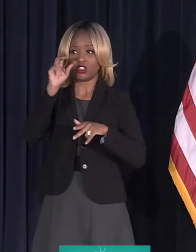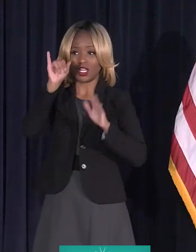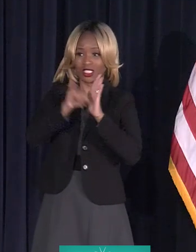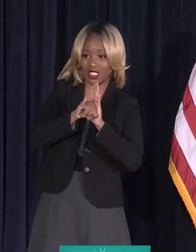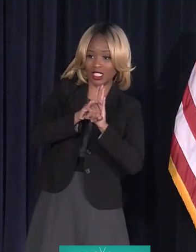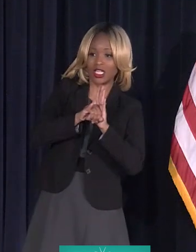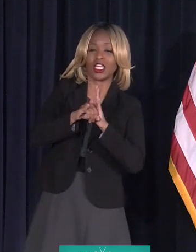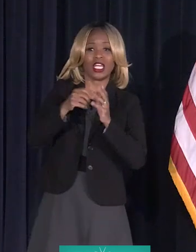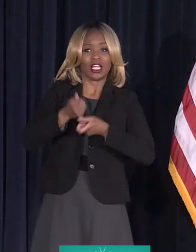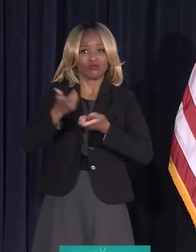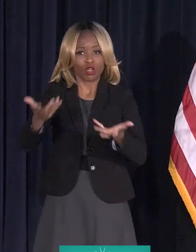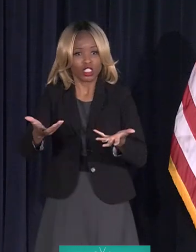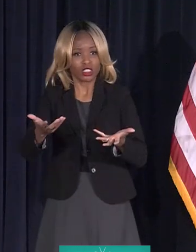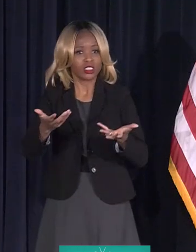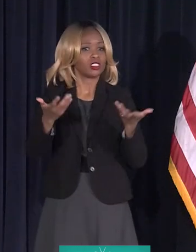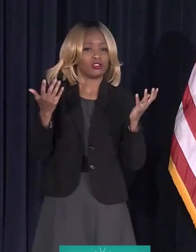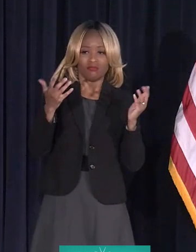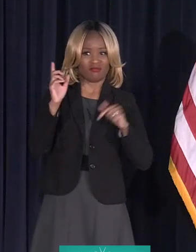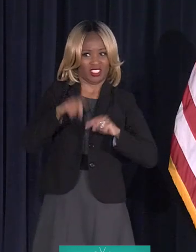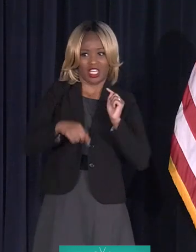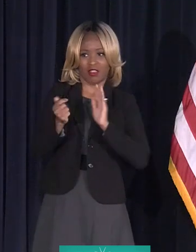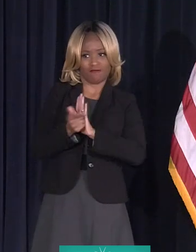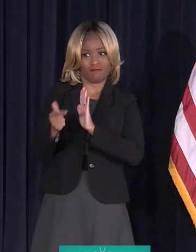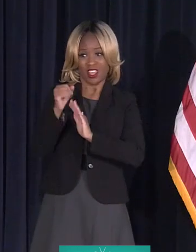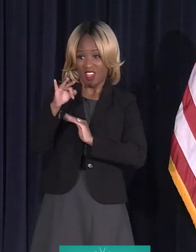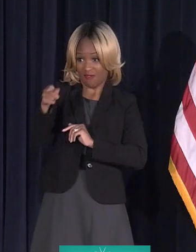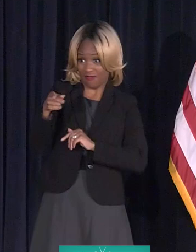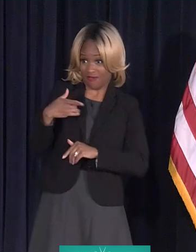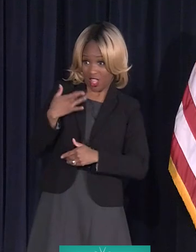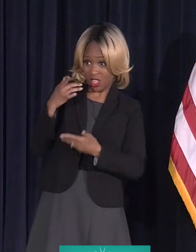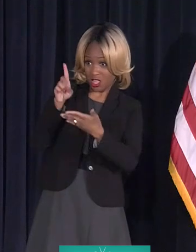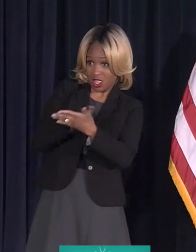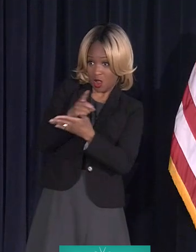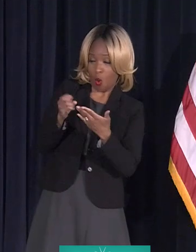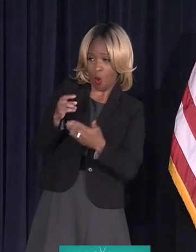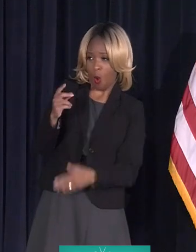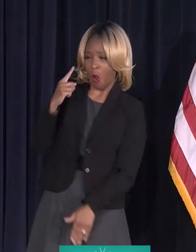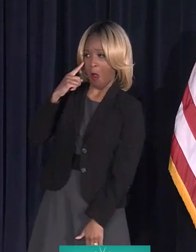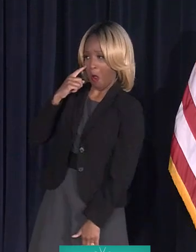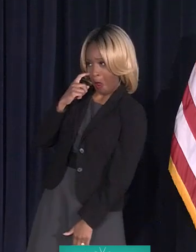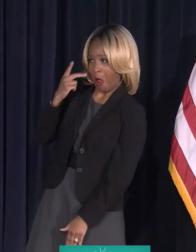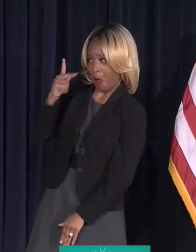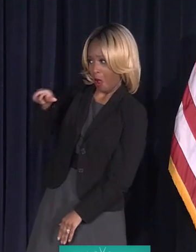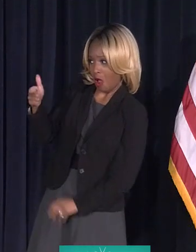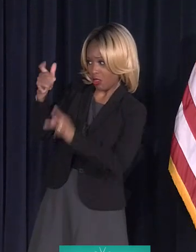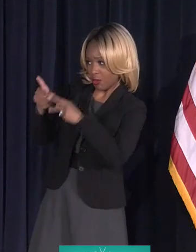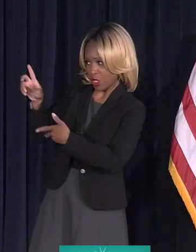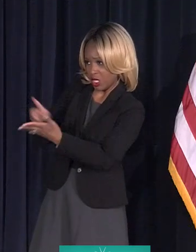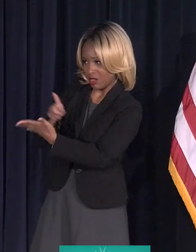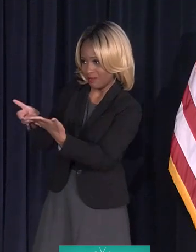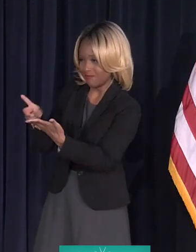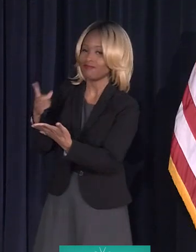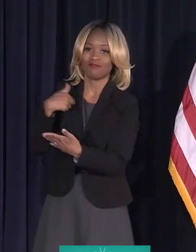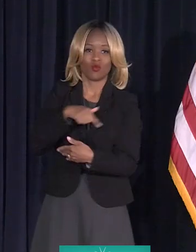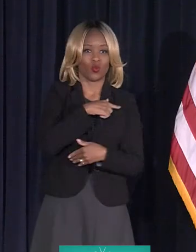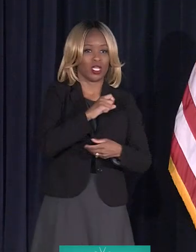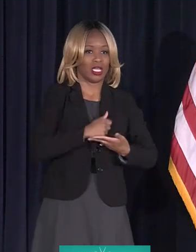benefit status in the City of Detroit. And if you've been discriminated against, or witnessed someone being discriminated against, we can help you.